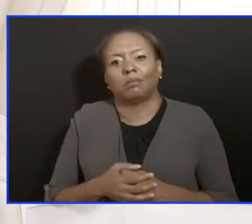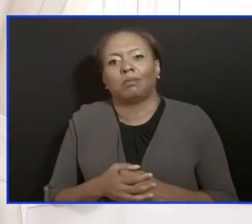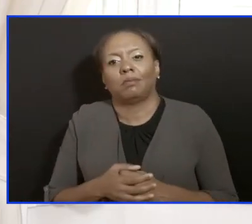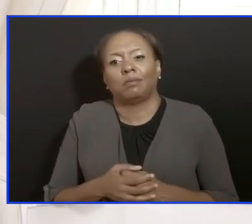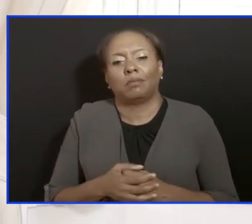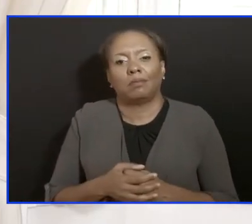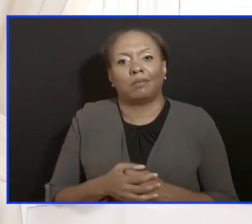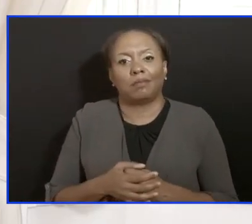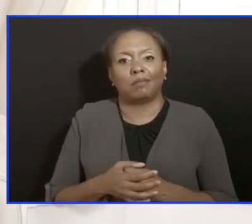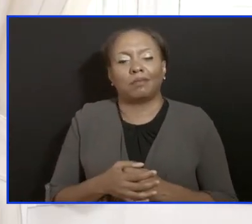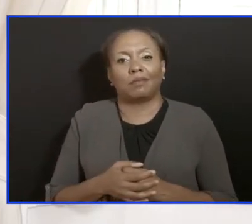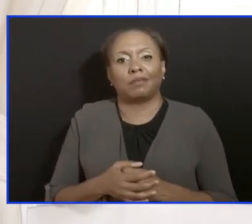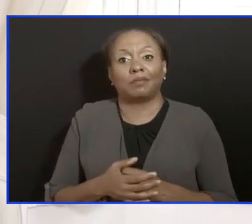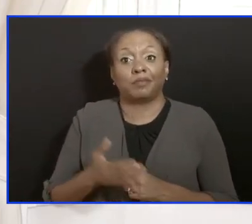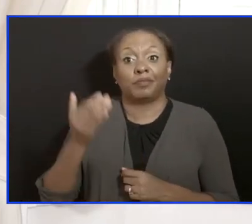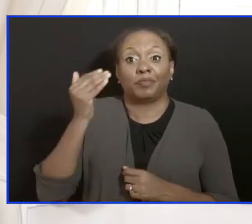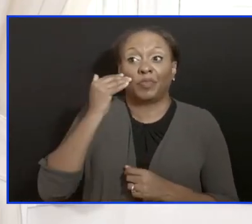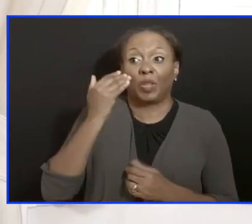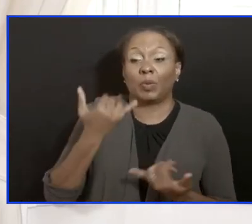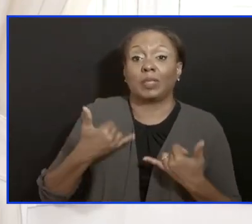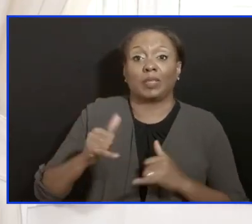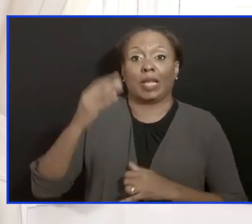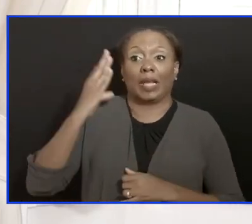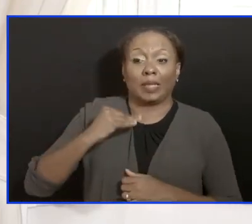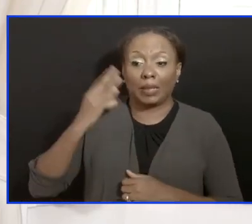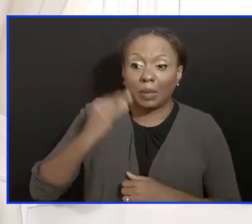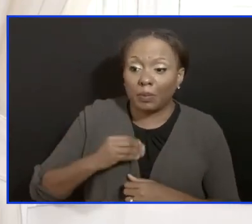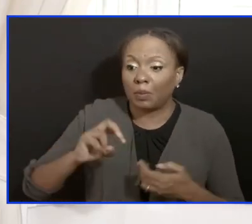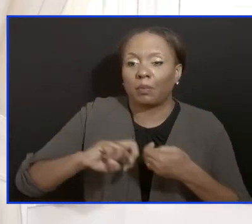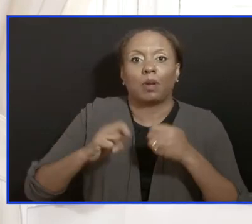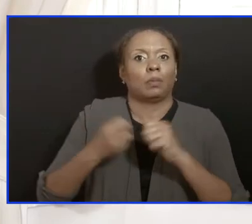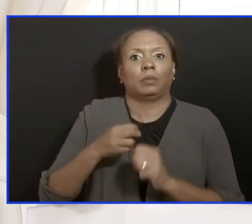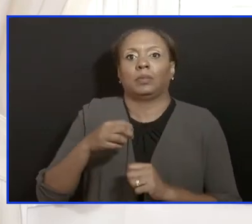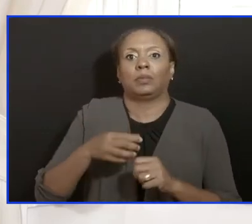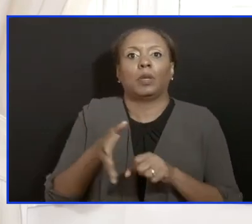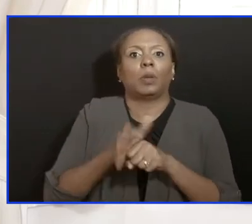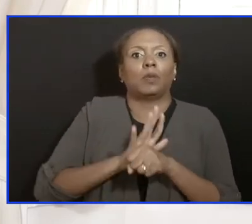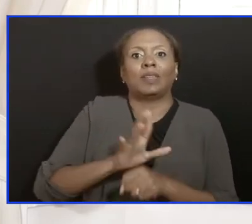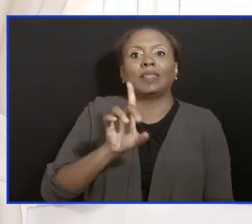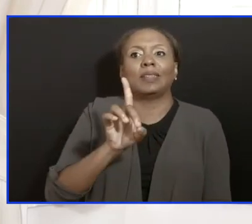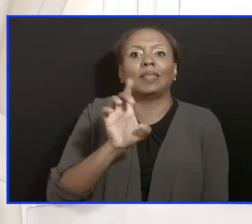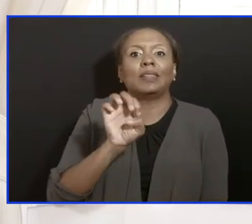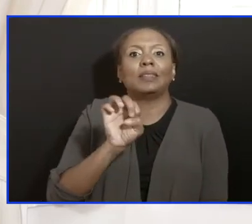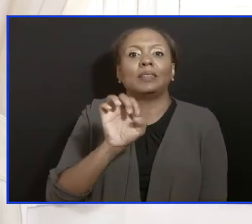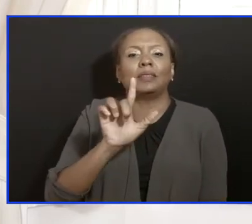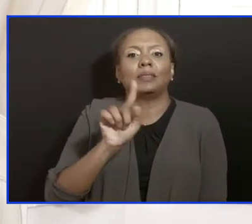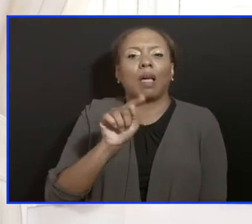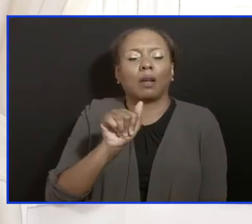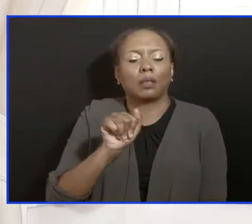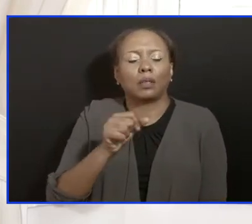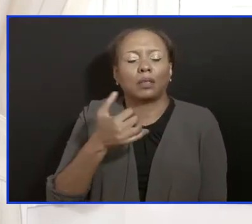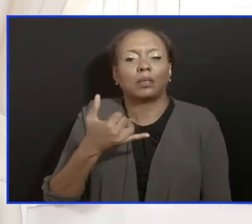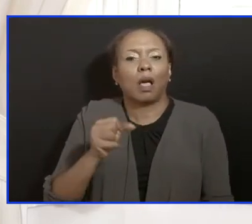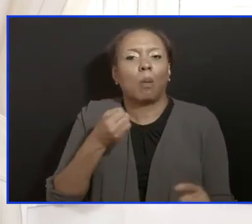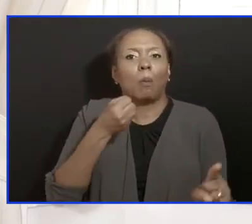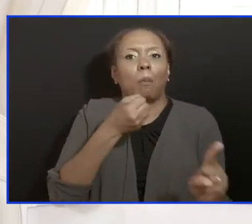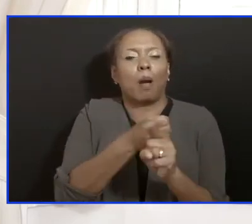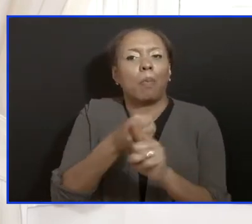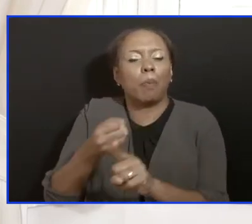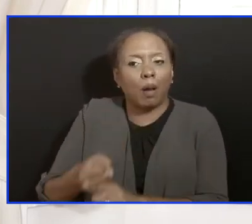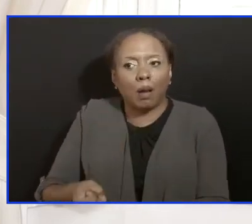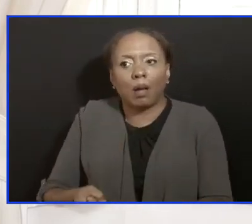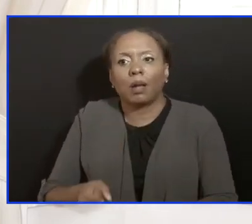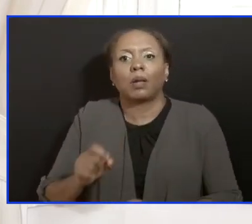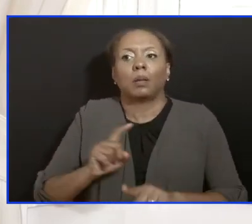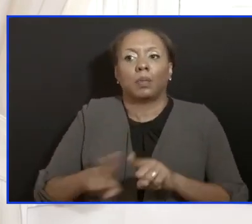given the fact that we are still in the storm, we still have Delta currently in circulation. Apart from going and get vaccinated,